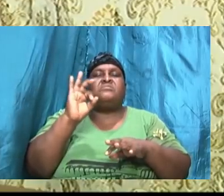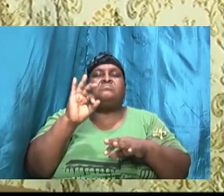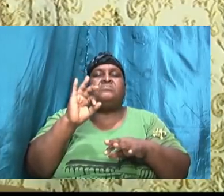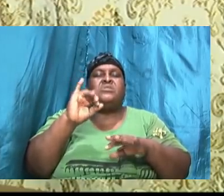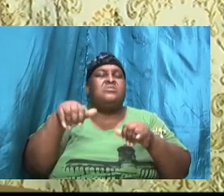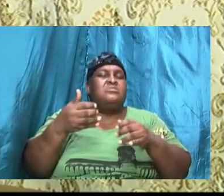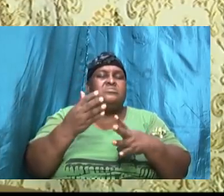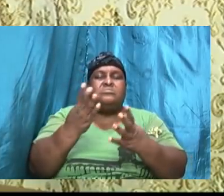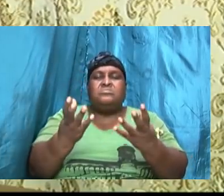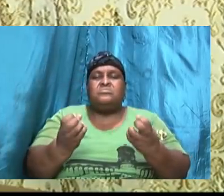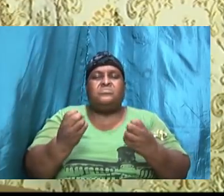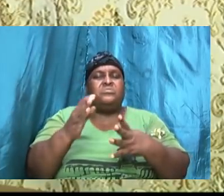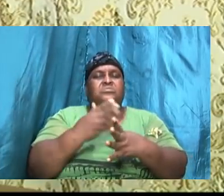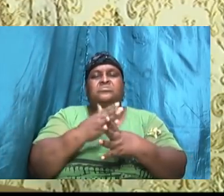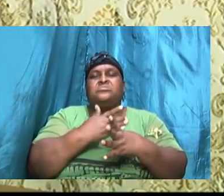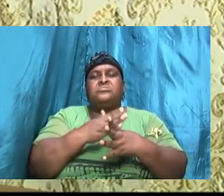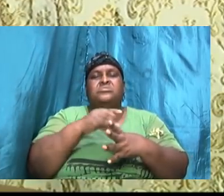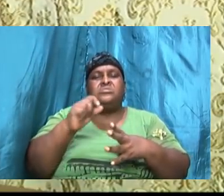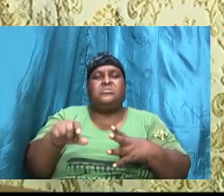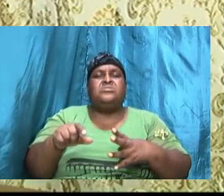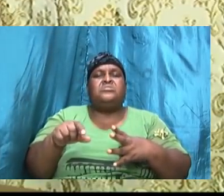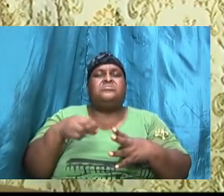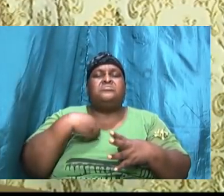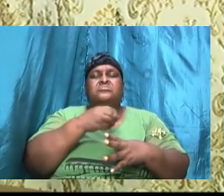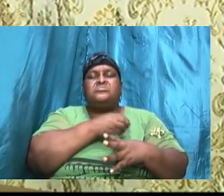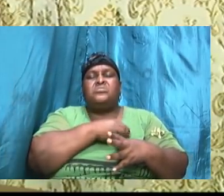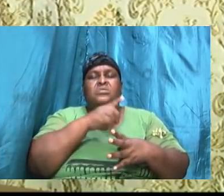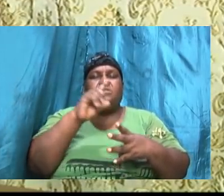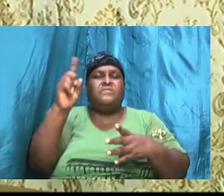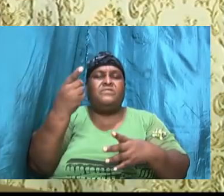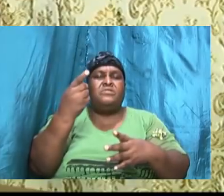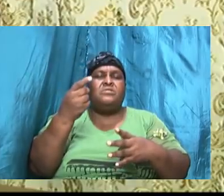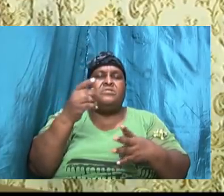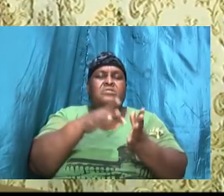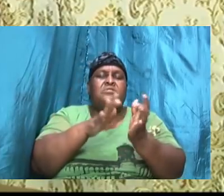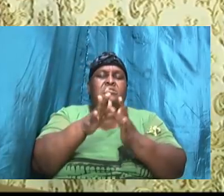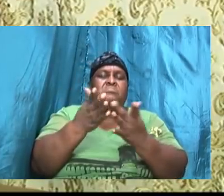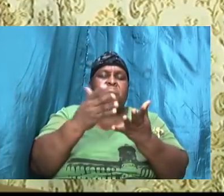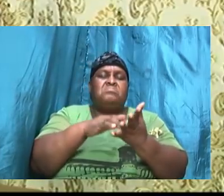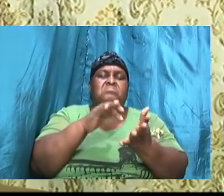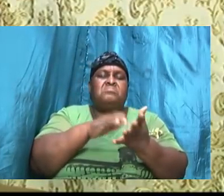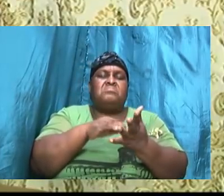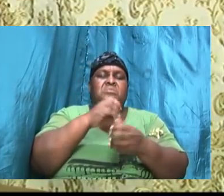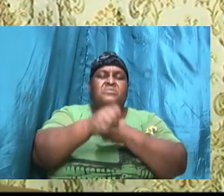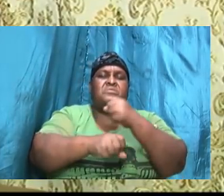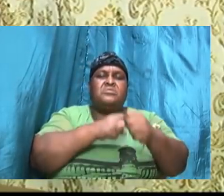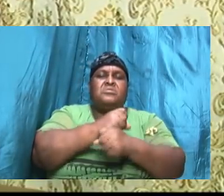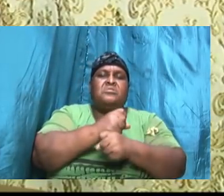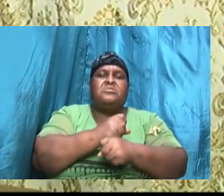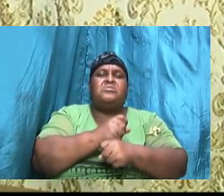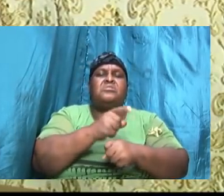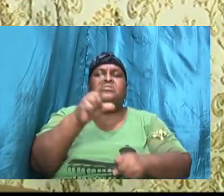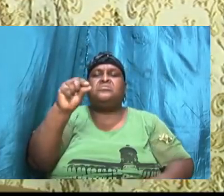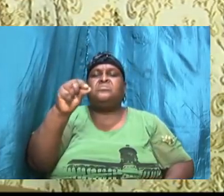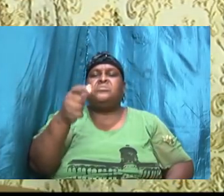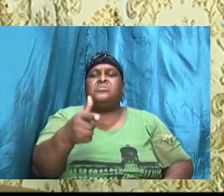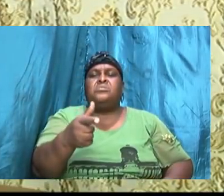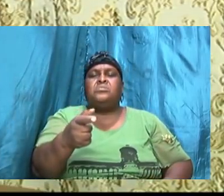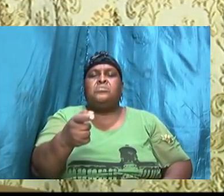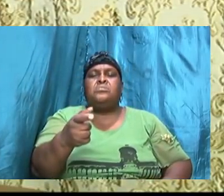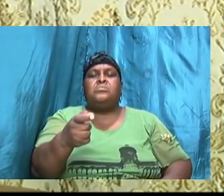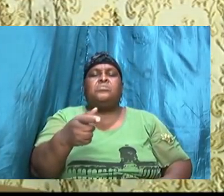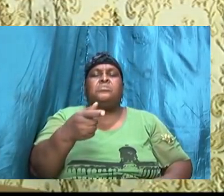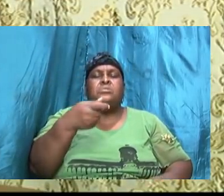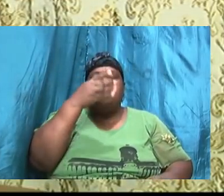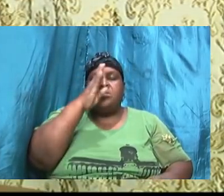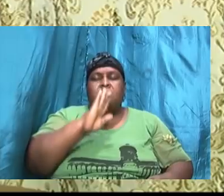you know, with us. You know, this is our first Bible study for the year 2021. You know, but God is a good God.